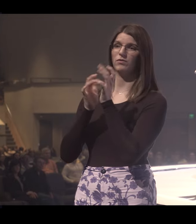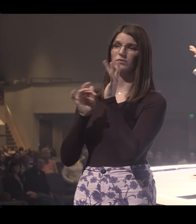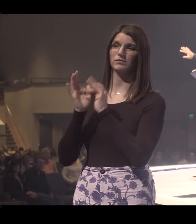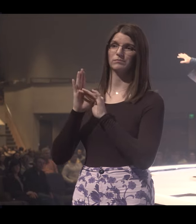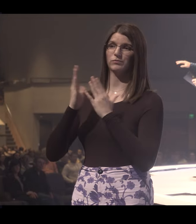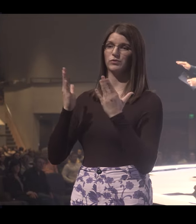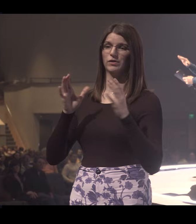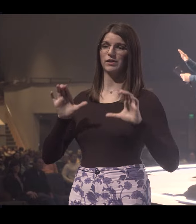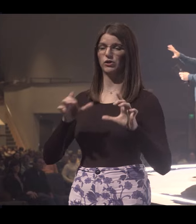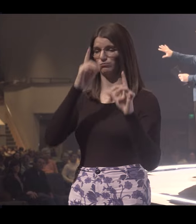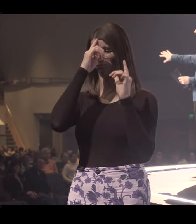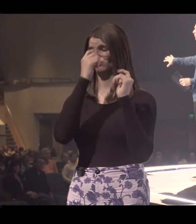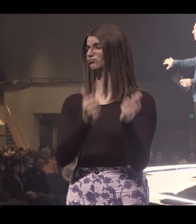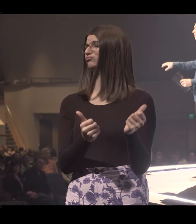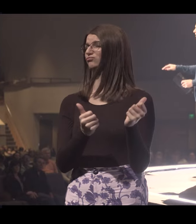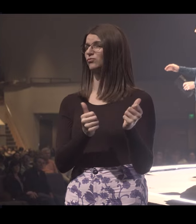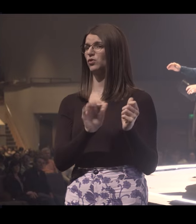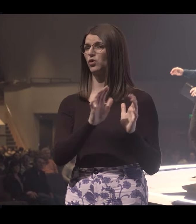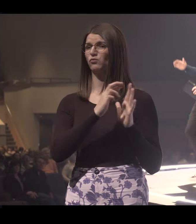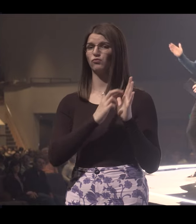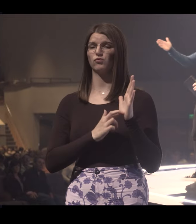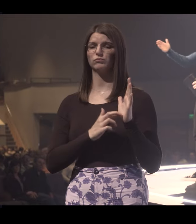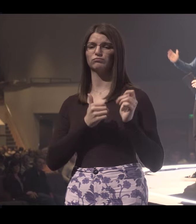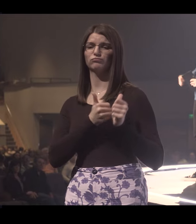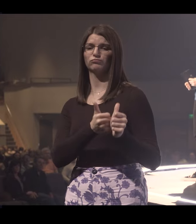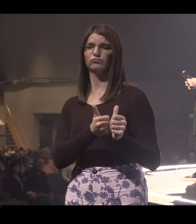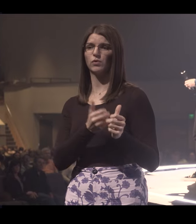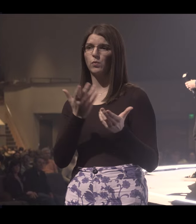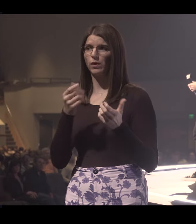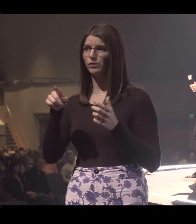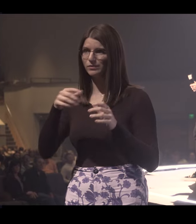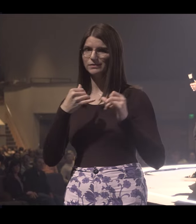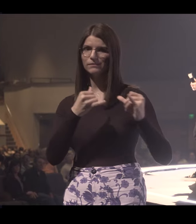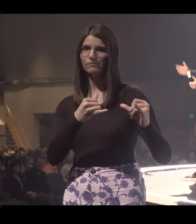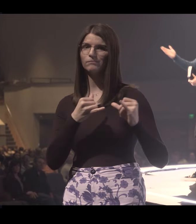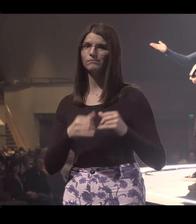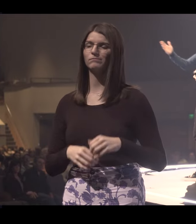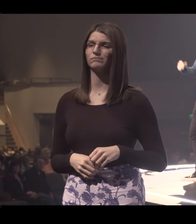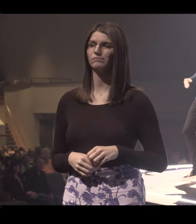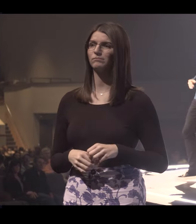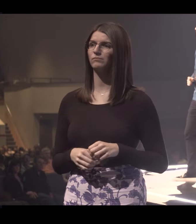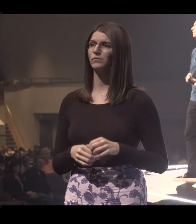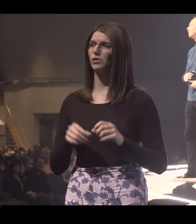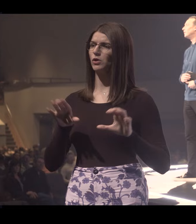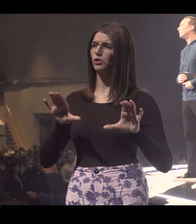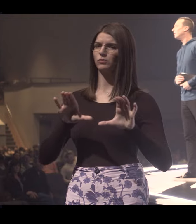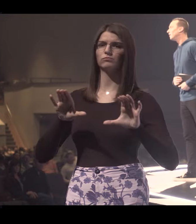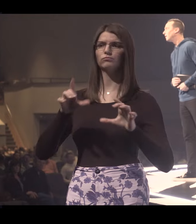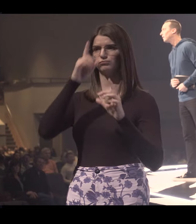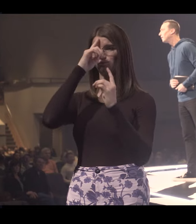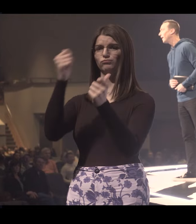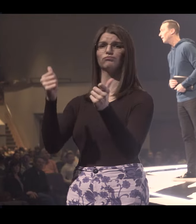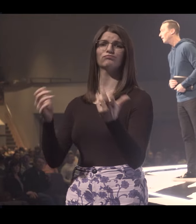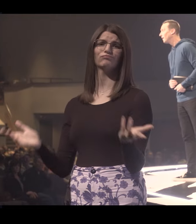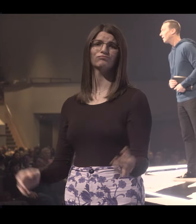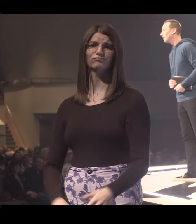this book. They do whatever they want. They have their own set of rules. And they want you to do the same thing. You do you, boo.